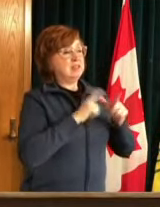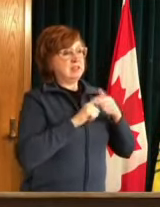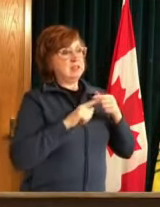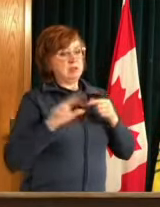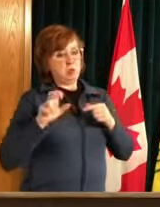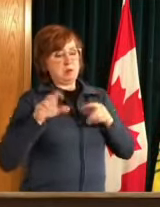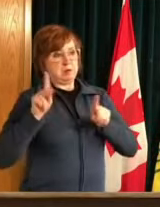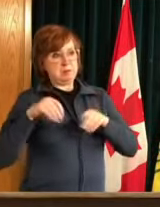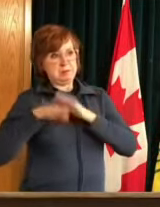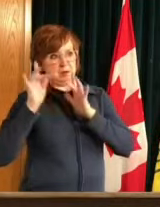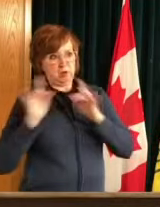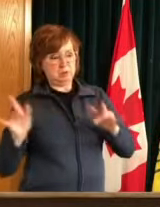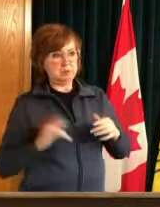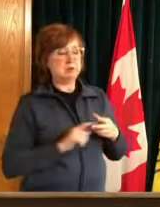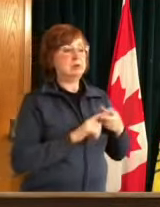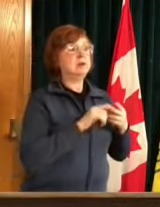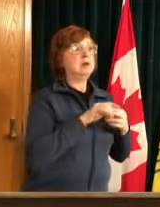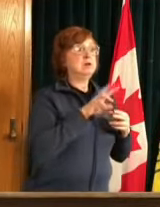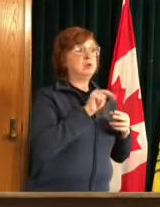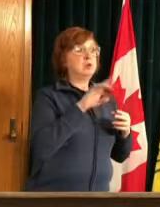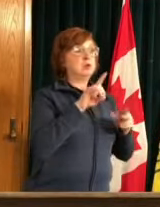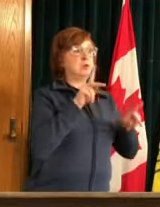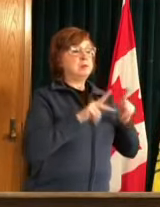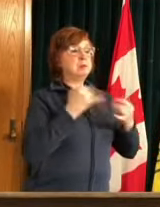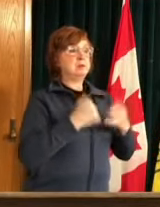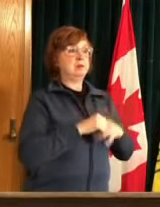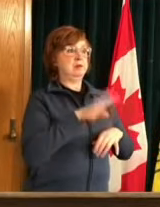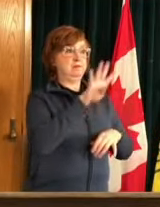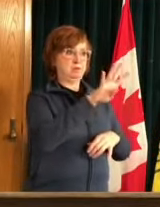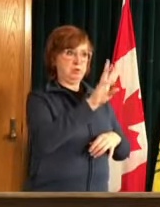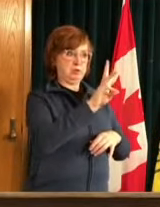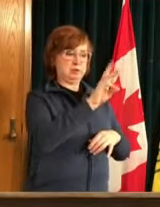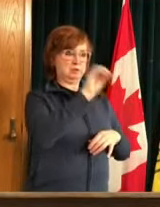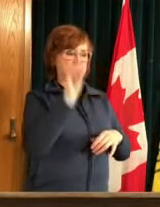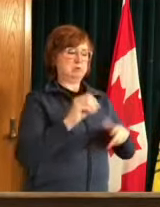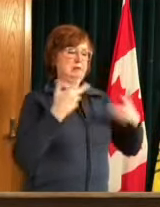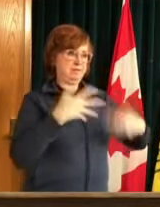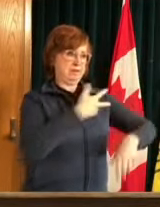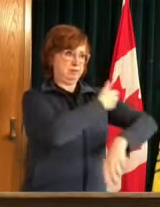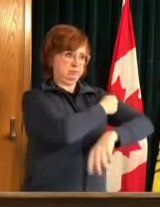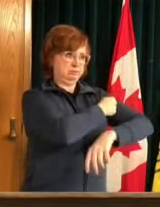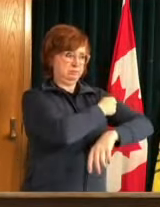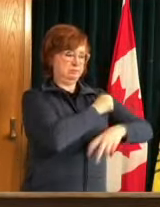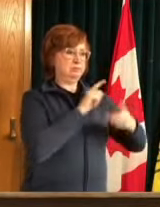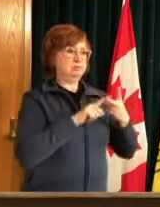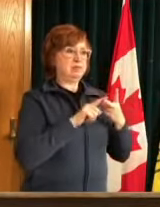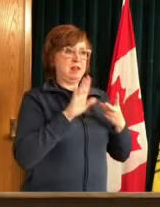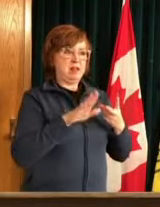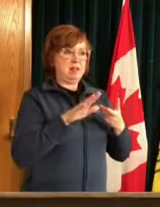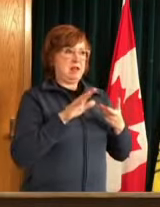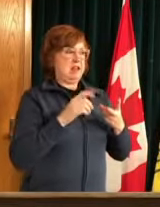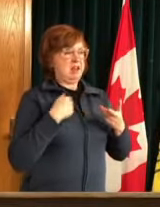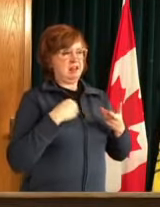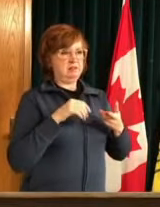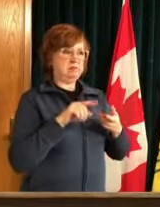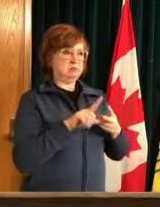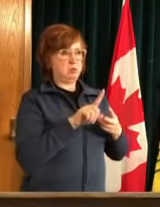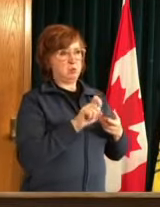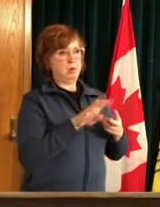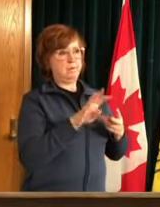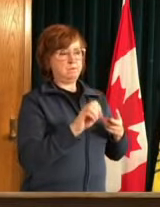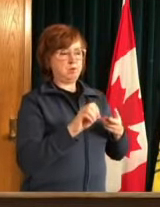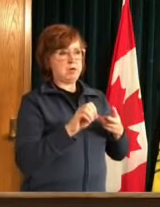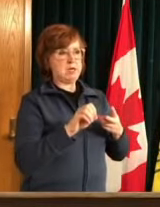of north dakota residents today have now received their first first dose they are now down to about 140 cases a day